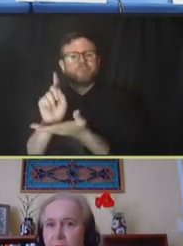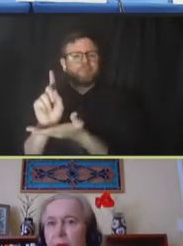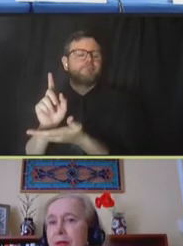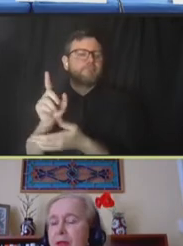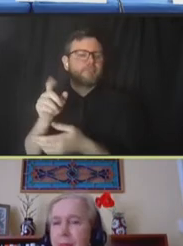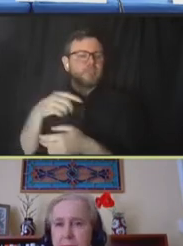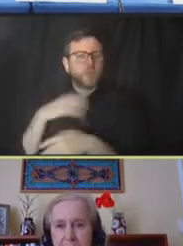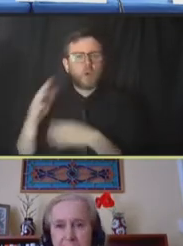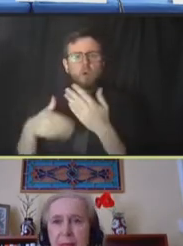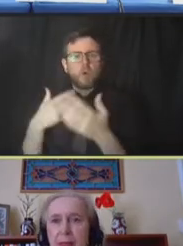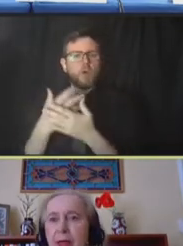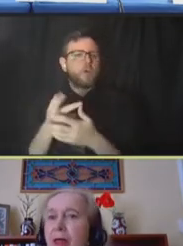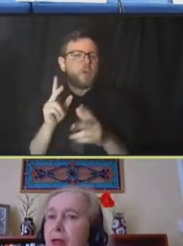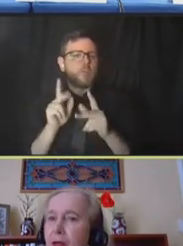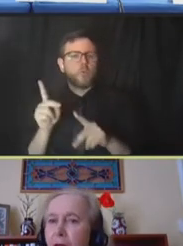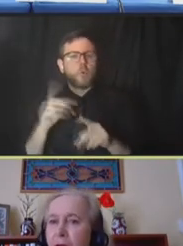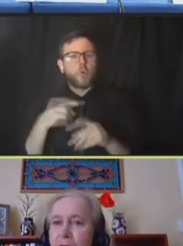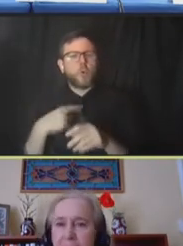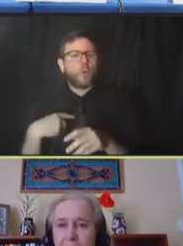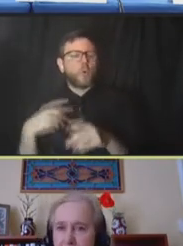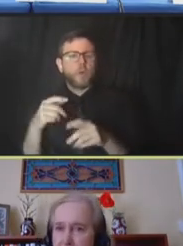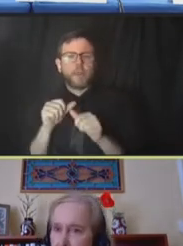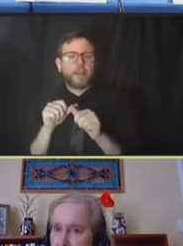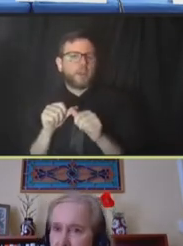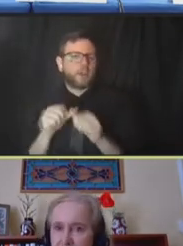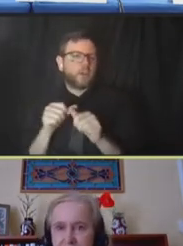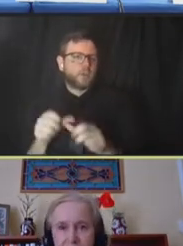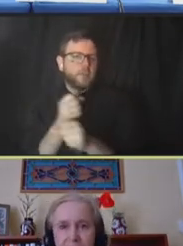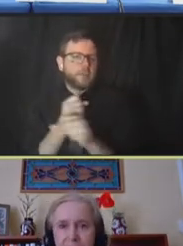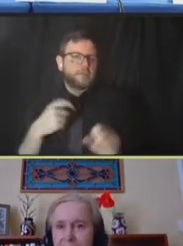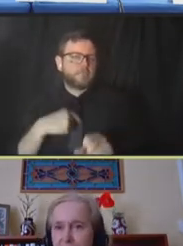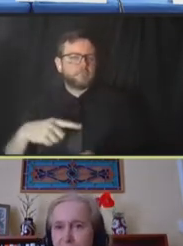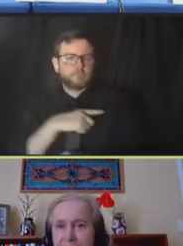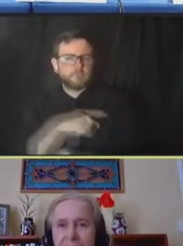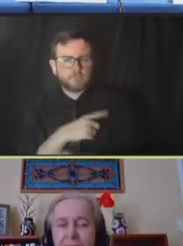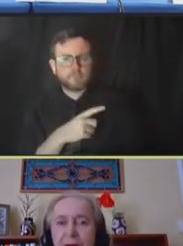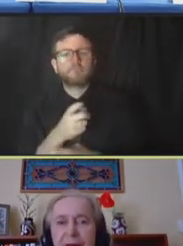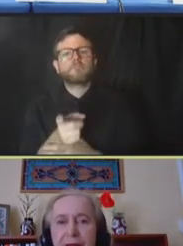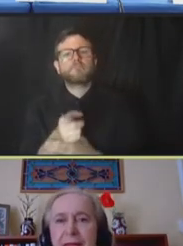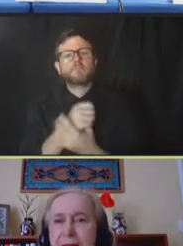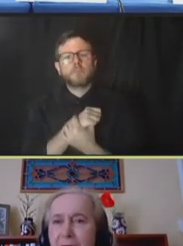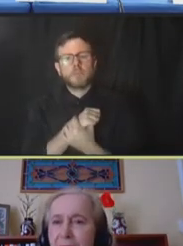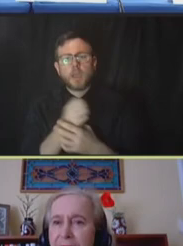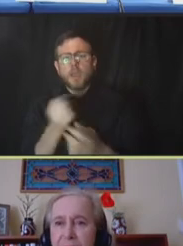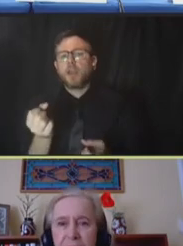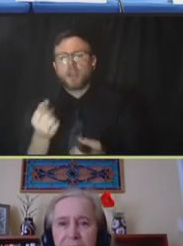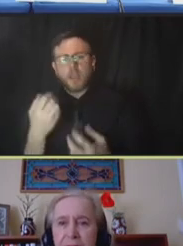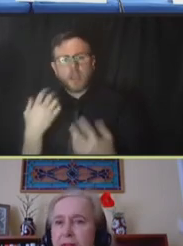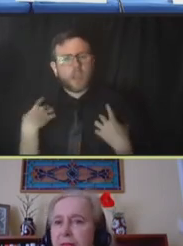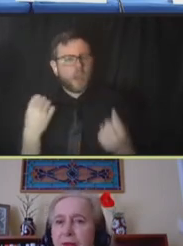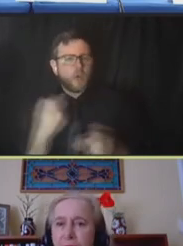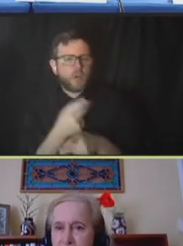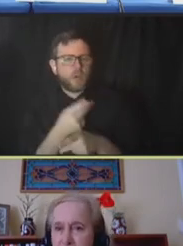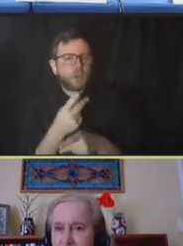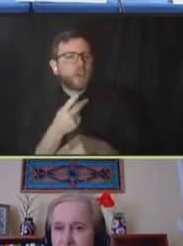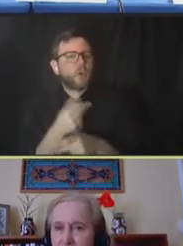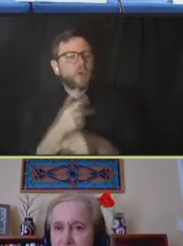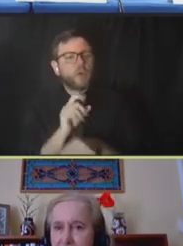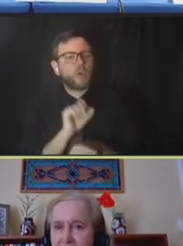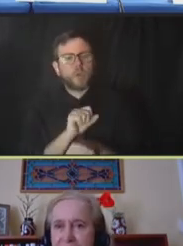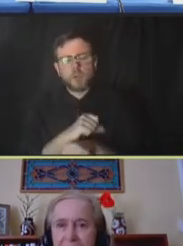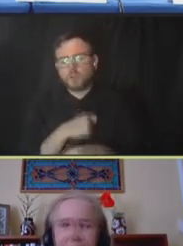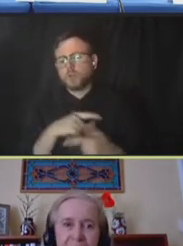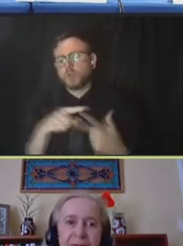throughout the pandemic. All the healthcare workers, many of you in the audience, obviously, the food service